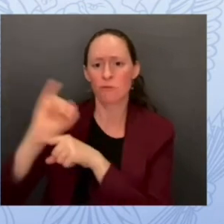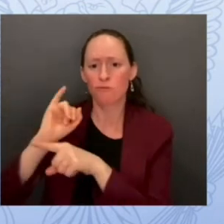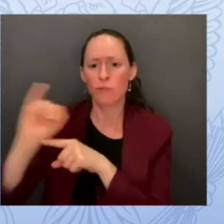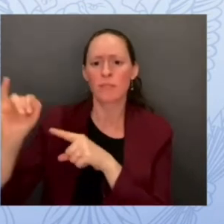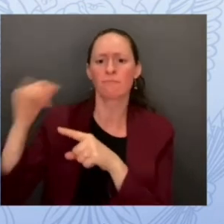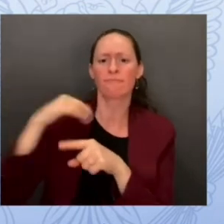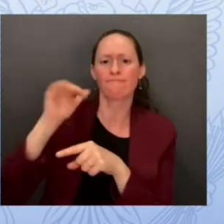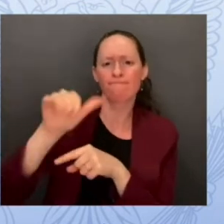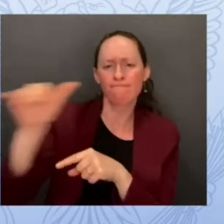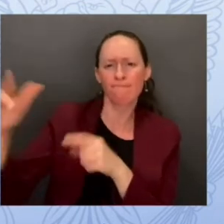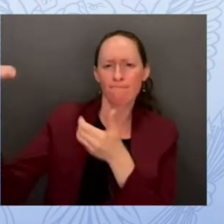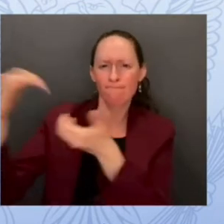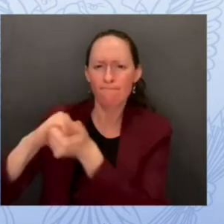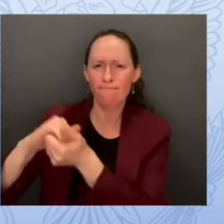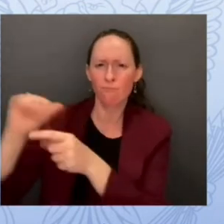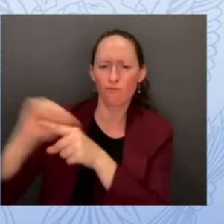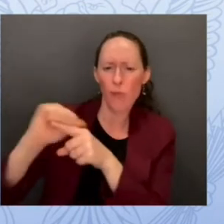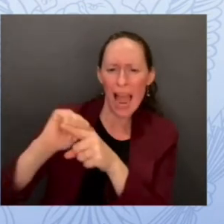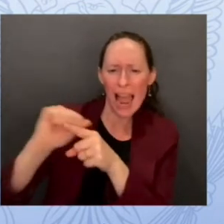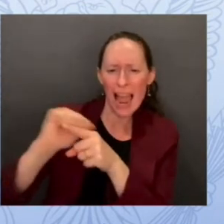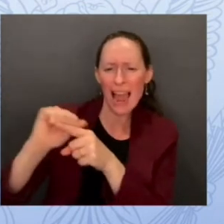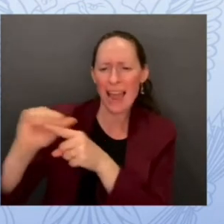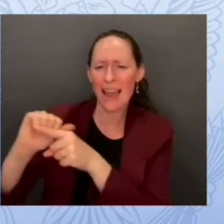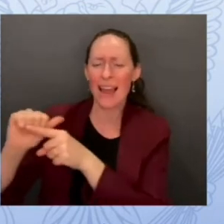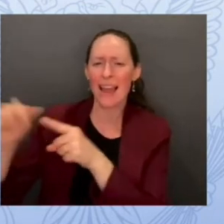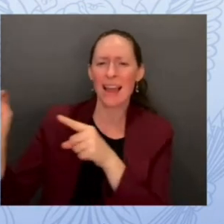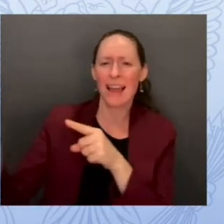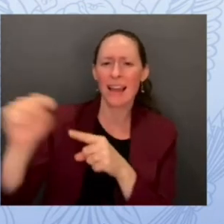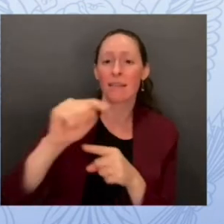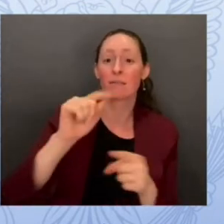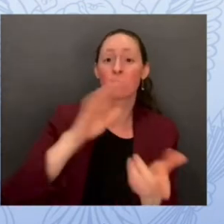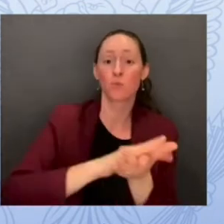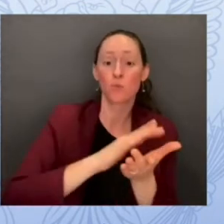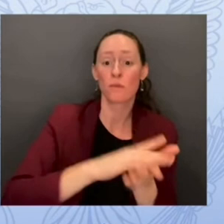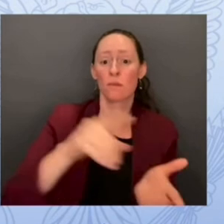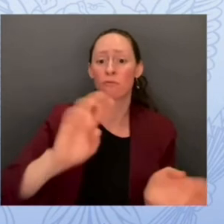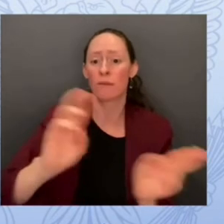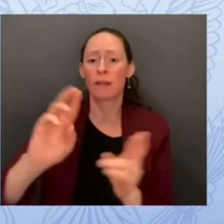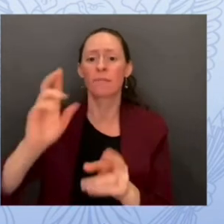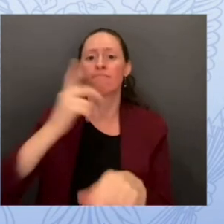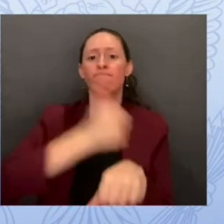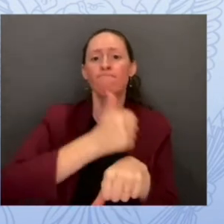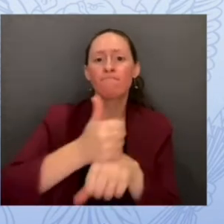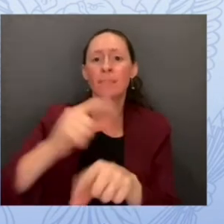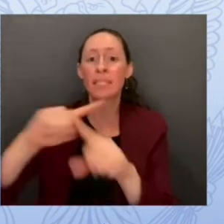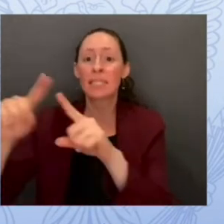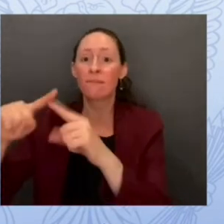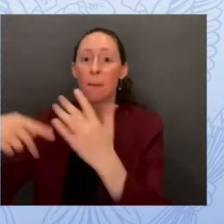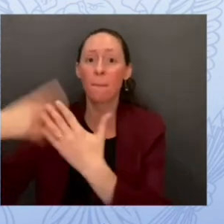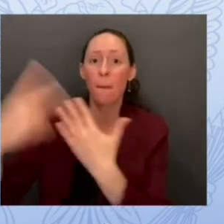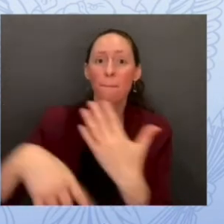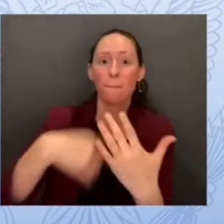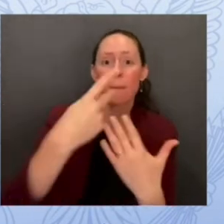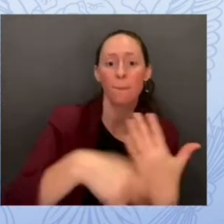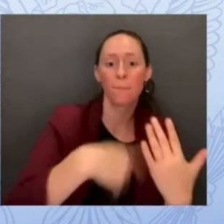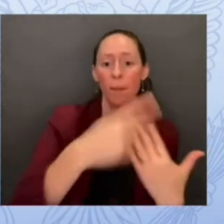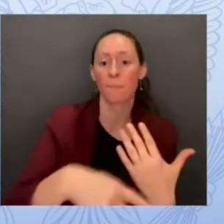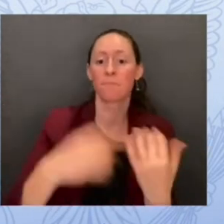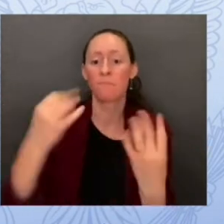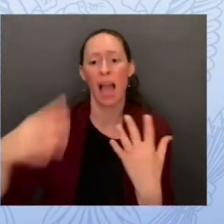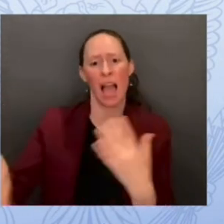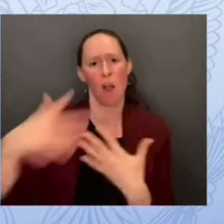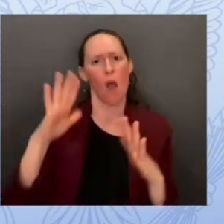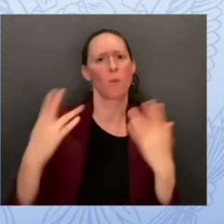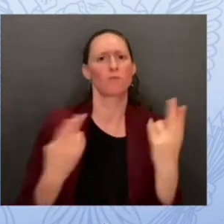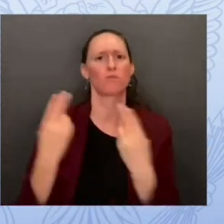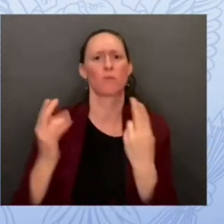schools we're also going to be developing different programs and many of our clients already use our learning platform to deliver training to their staff and